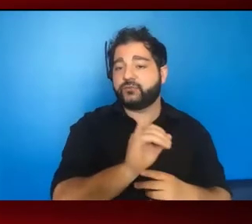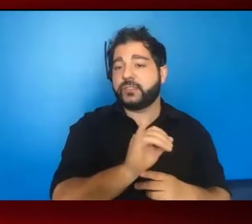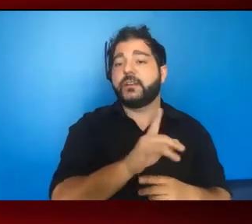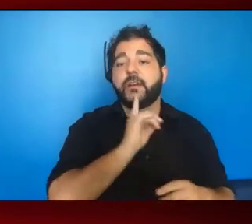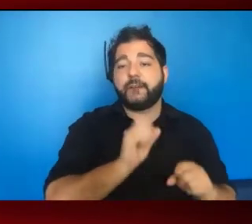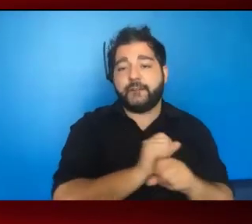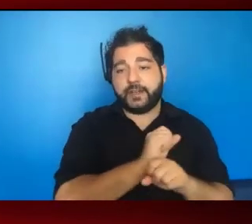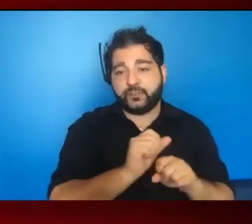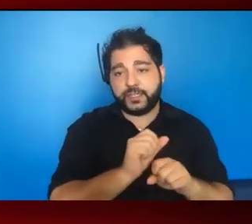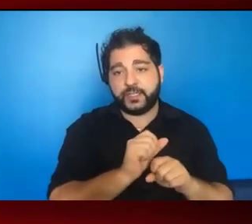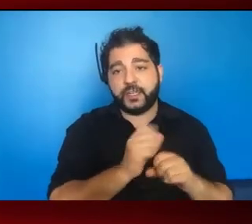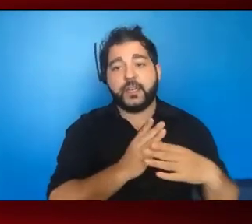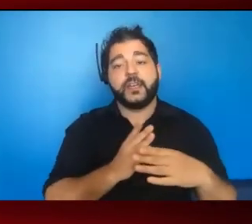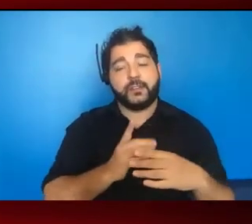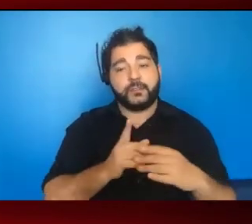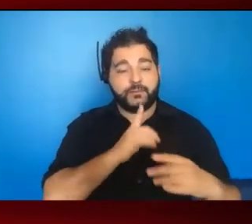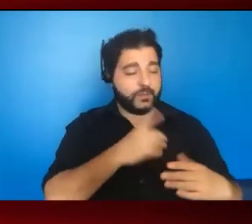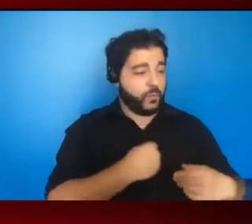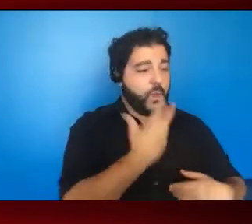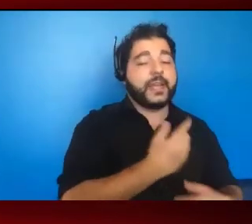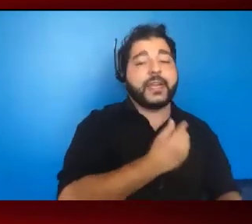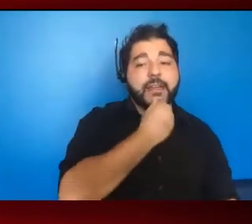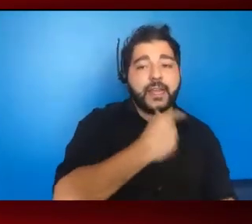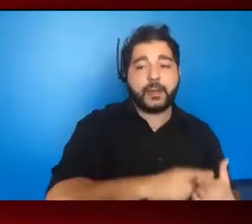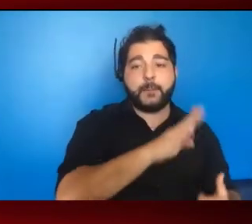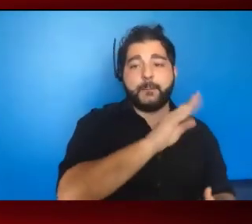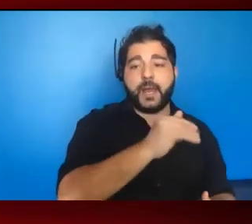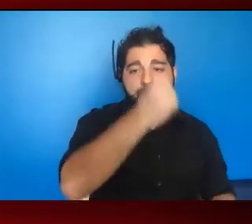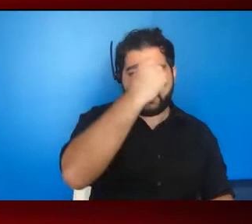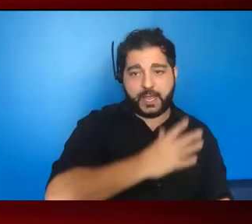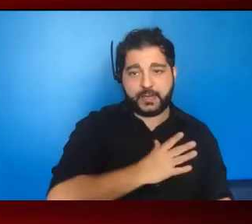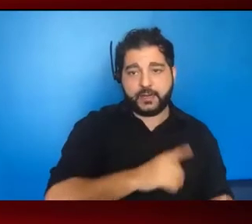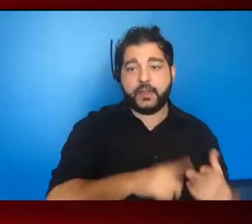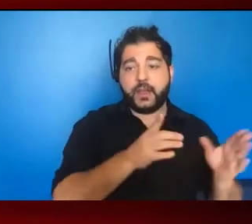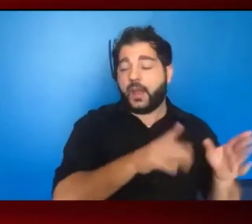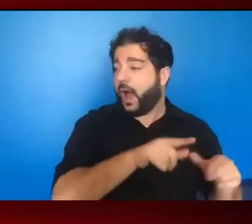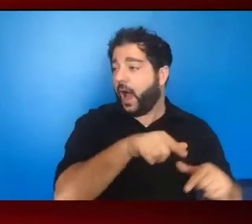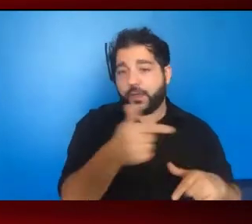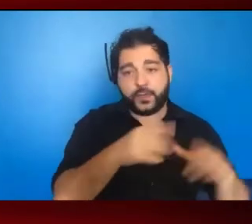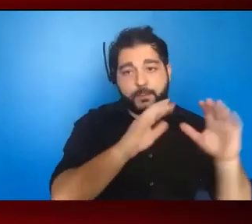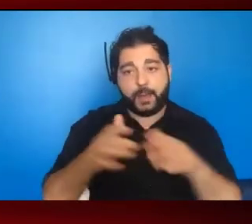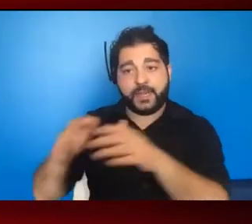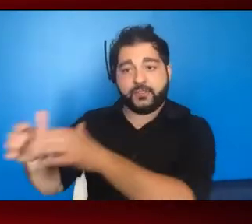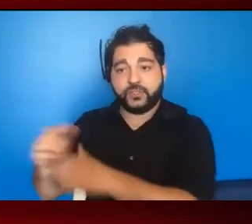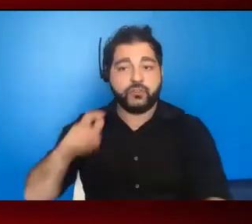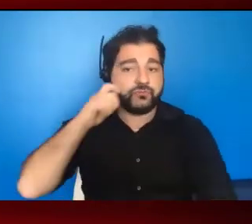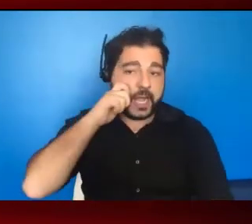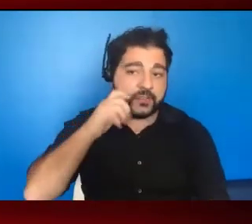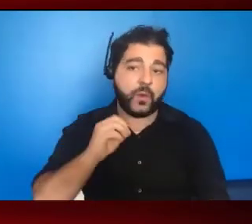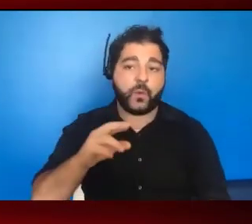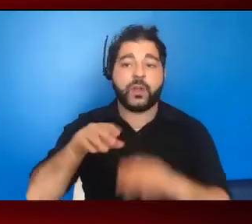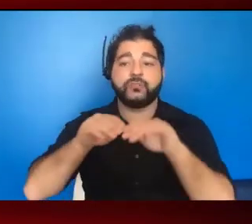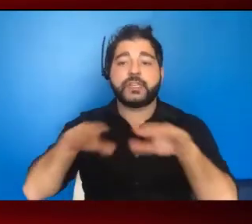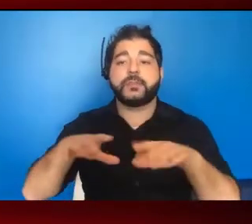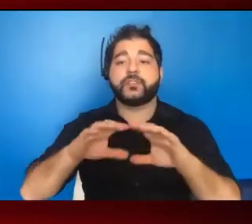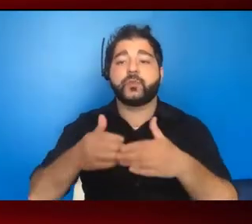actually overrepresented among white, gay and bisexual men. When you look at other populations, whether by race or transmission group,